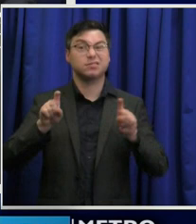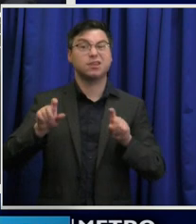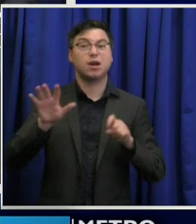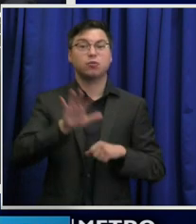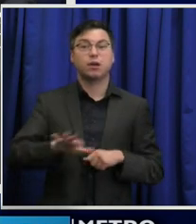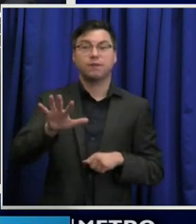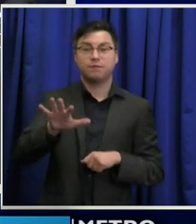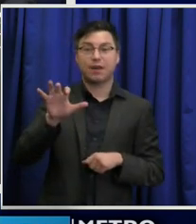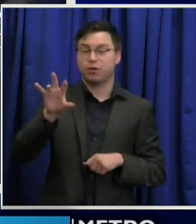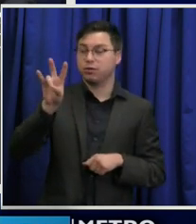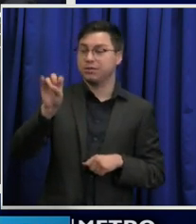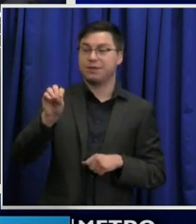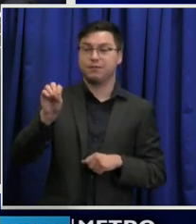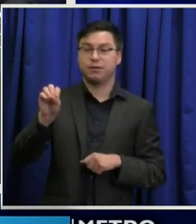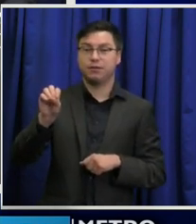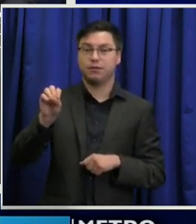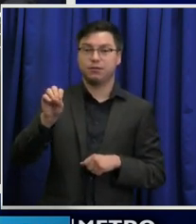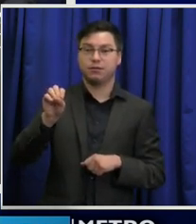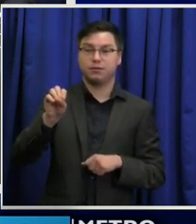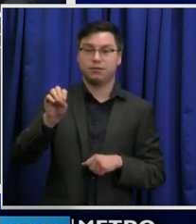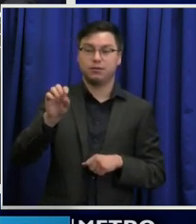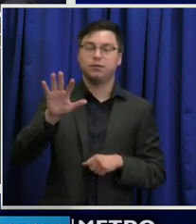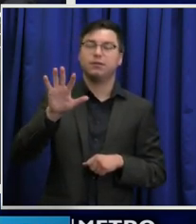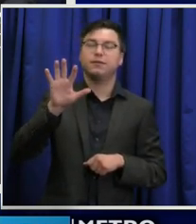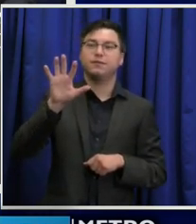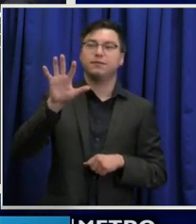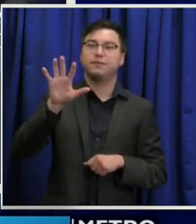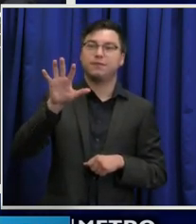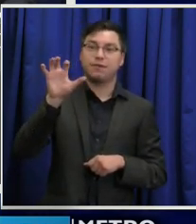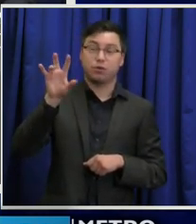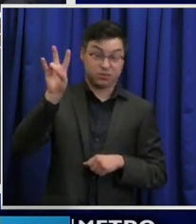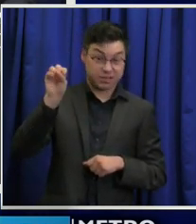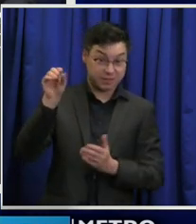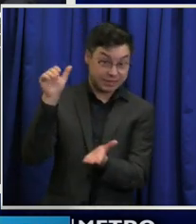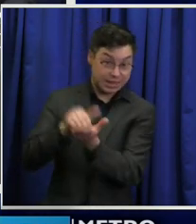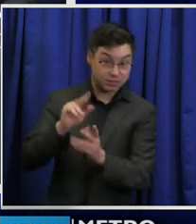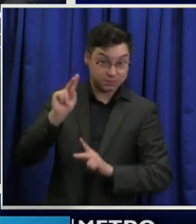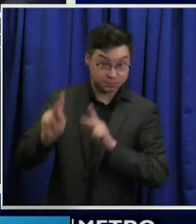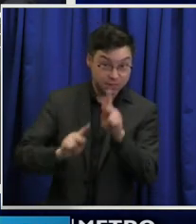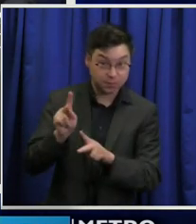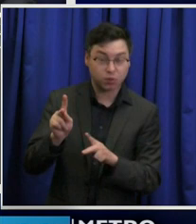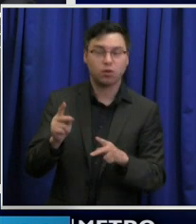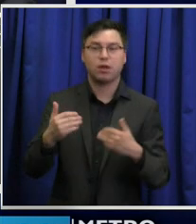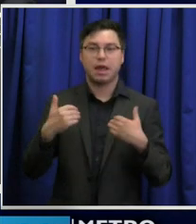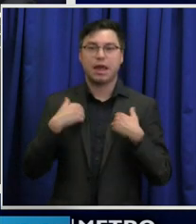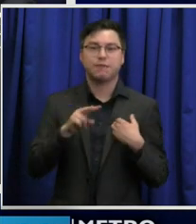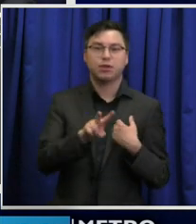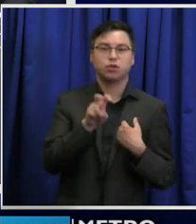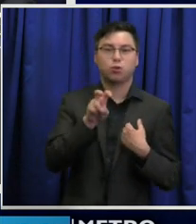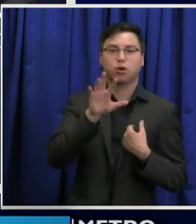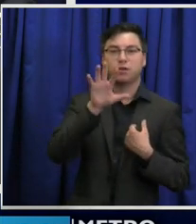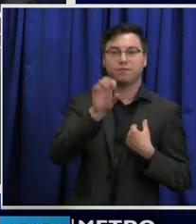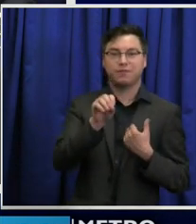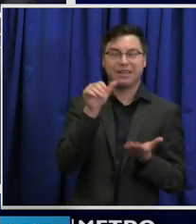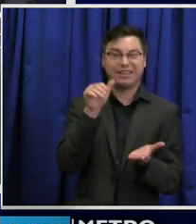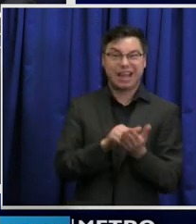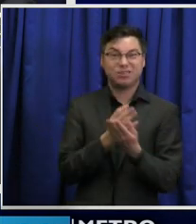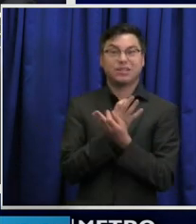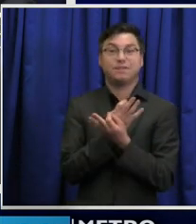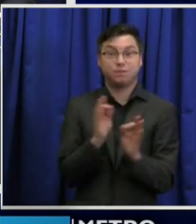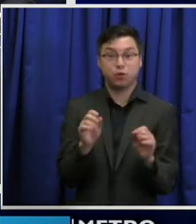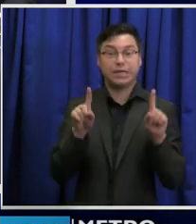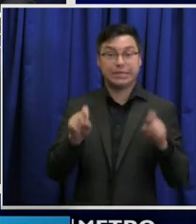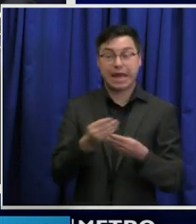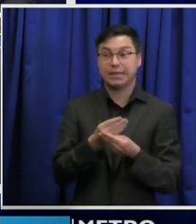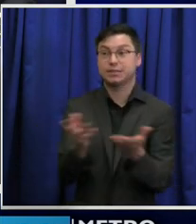,000 individuals. Our assessment sites have tested nearly 250,000, 250,000 tests for free to Nashvilleians,